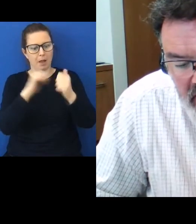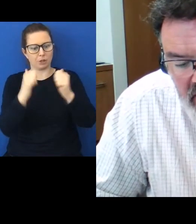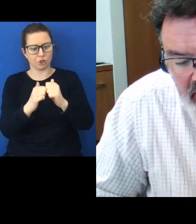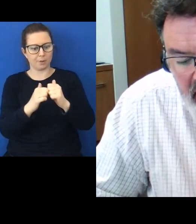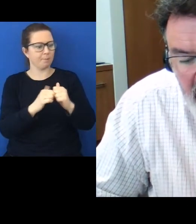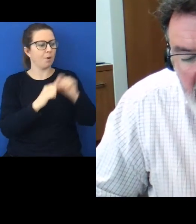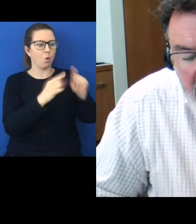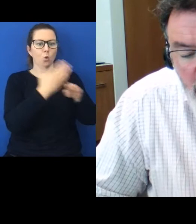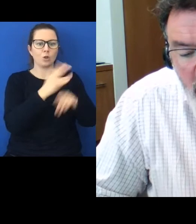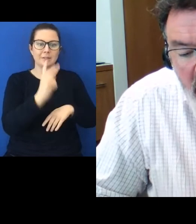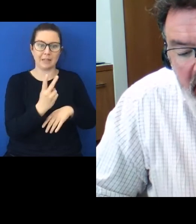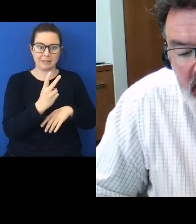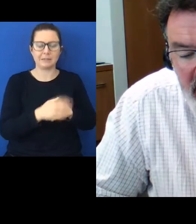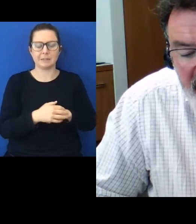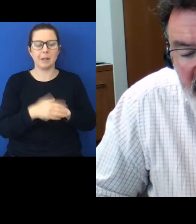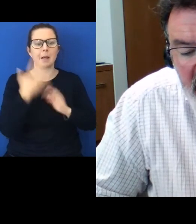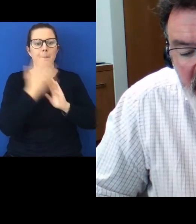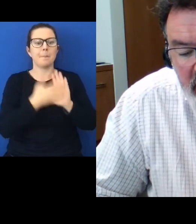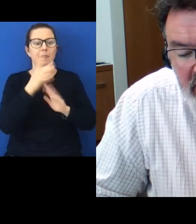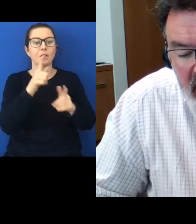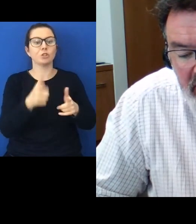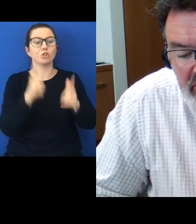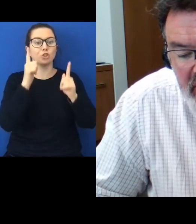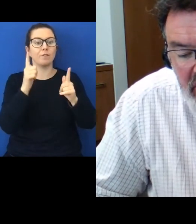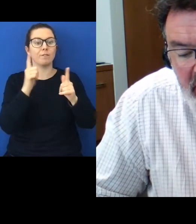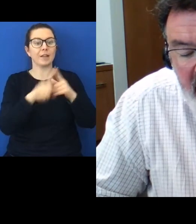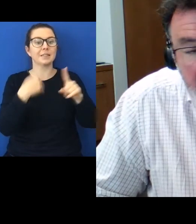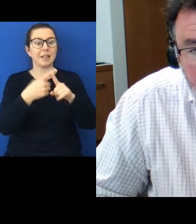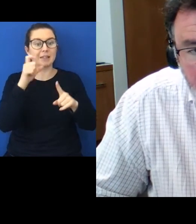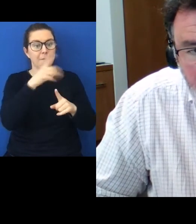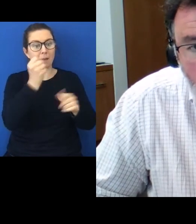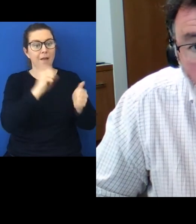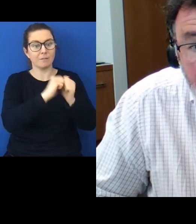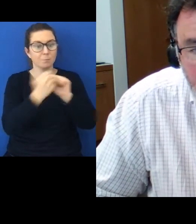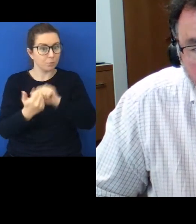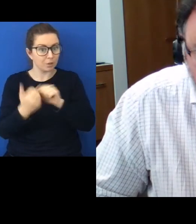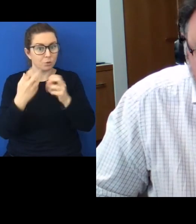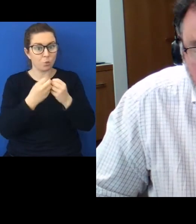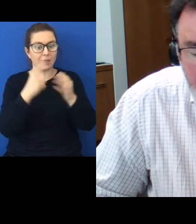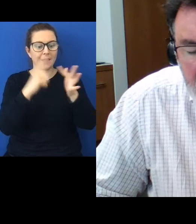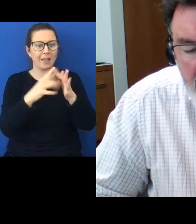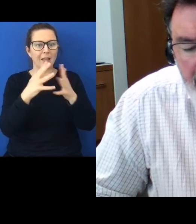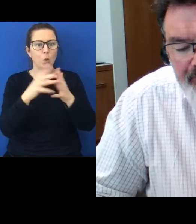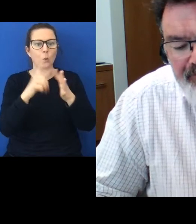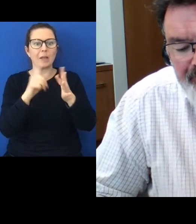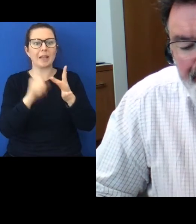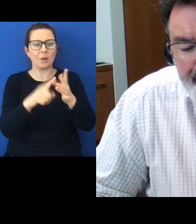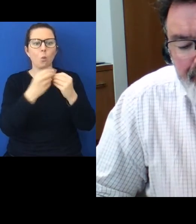so it requires the chief executive to establish strategic partnerships with iwi with tribes